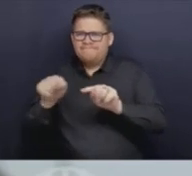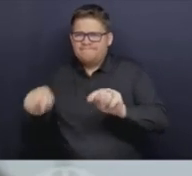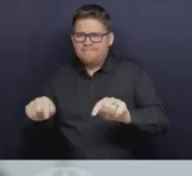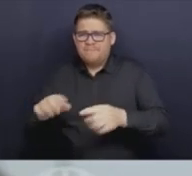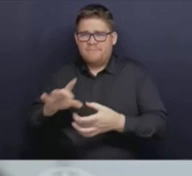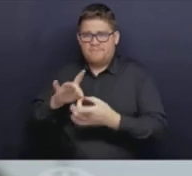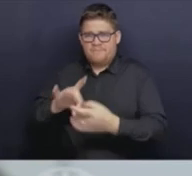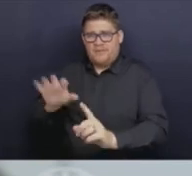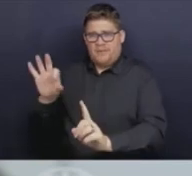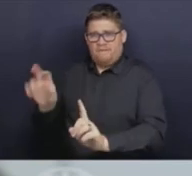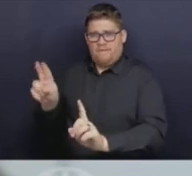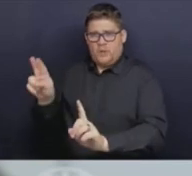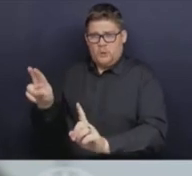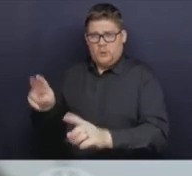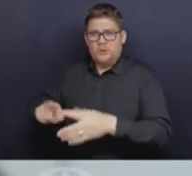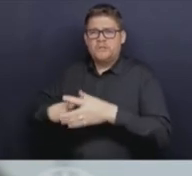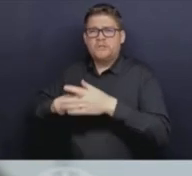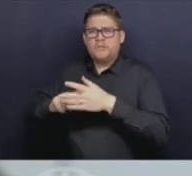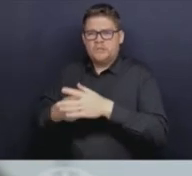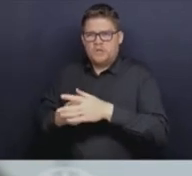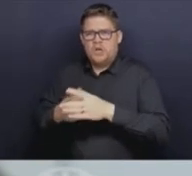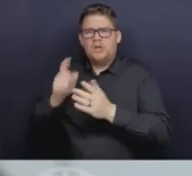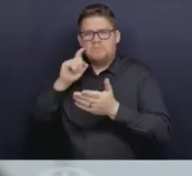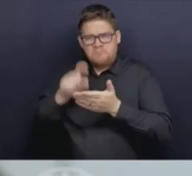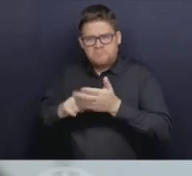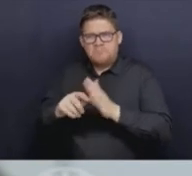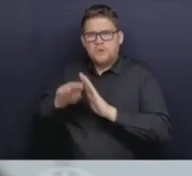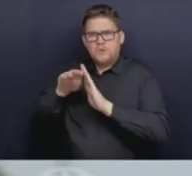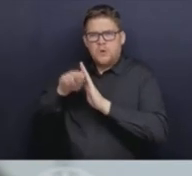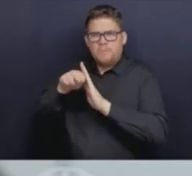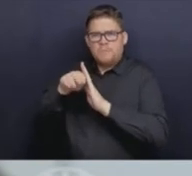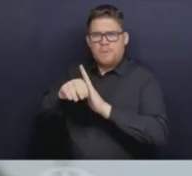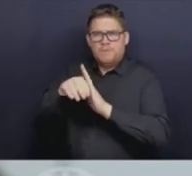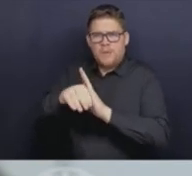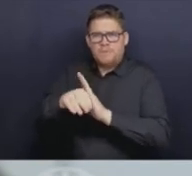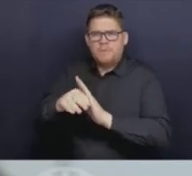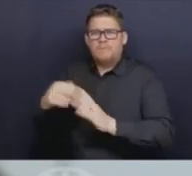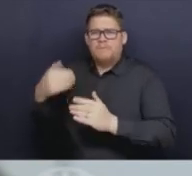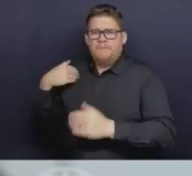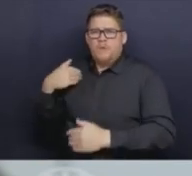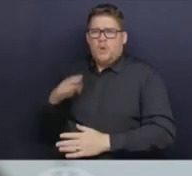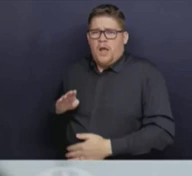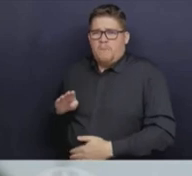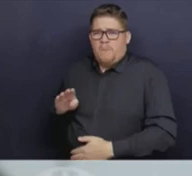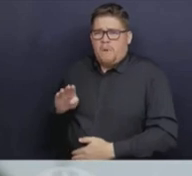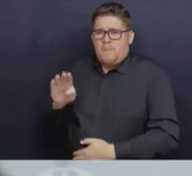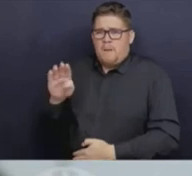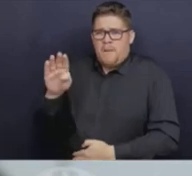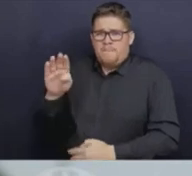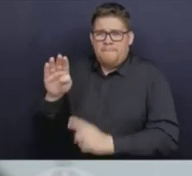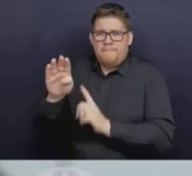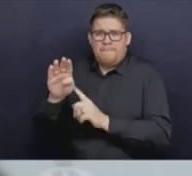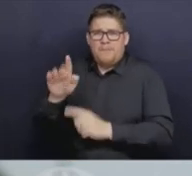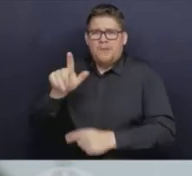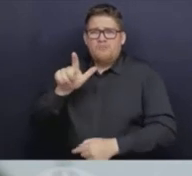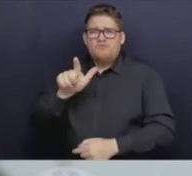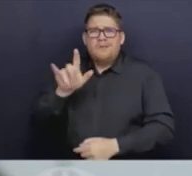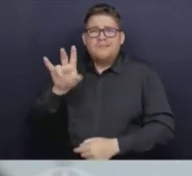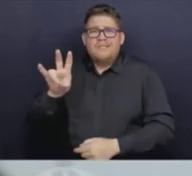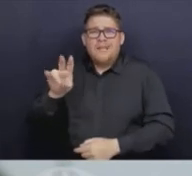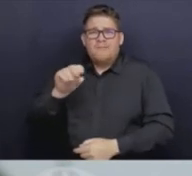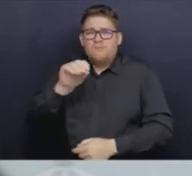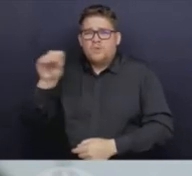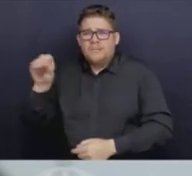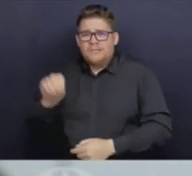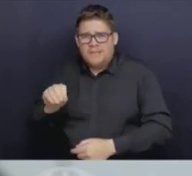steadily declined from the peak where we saw about 27% test positivity in late November down